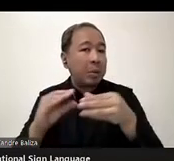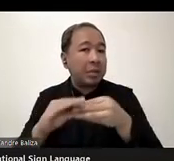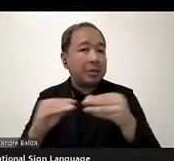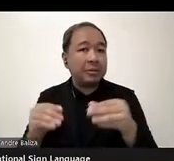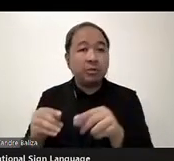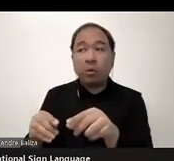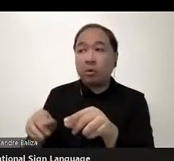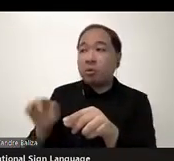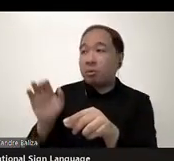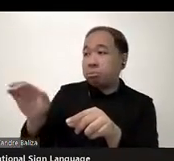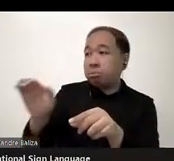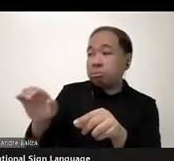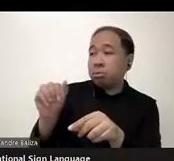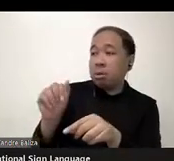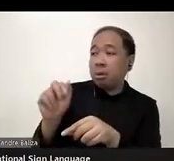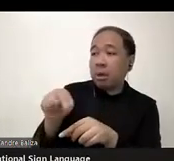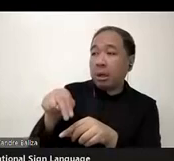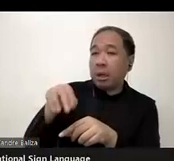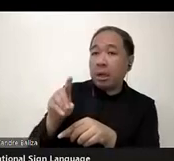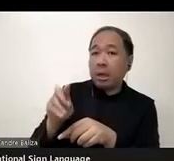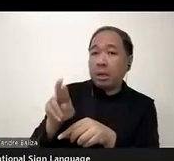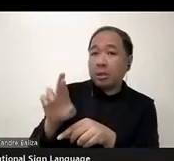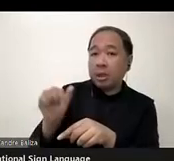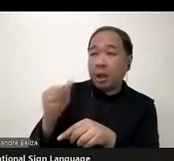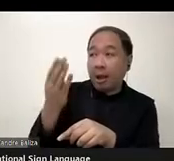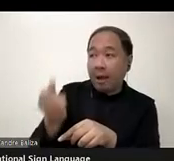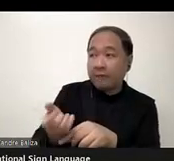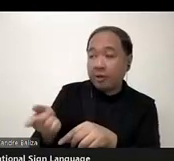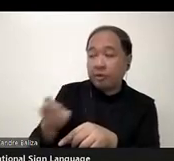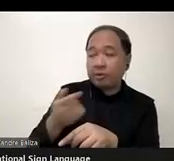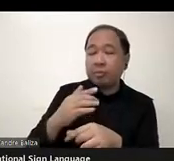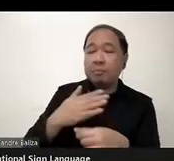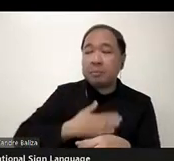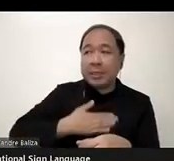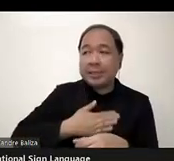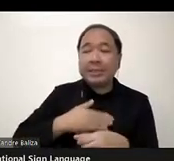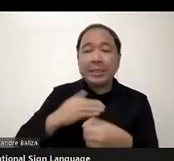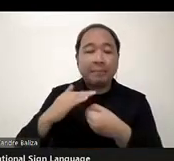are, please unmute yourself and go ahead.